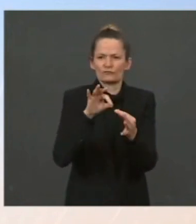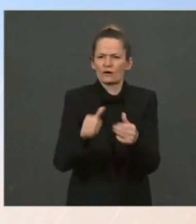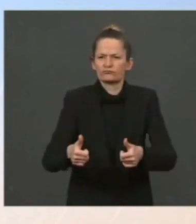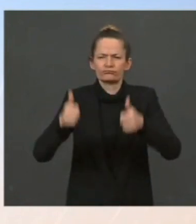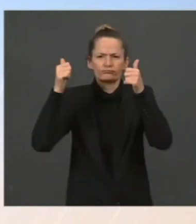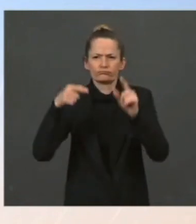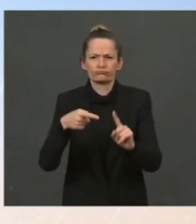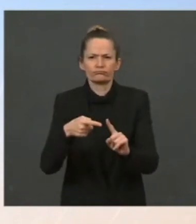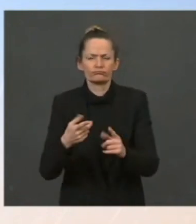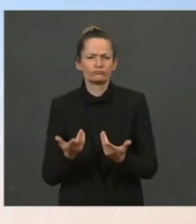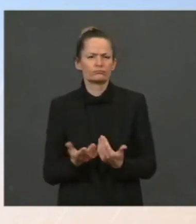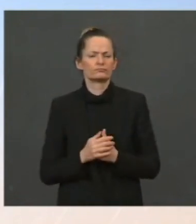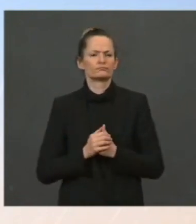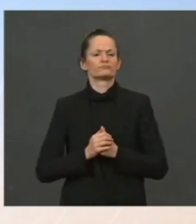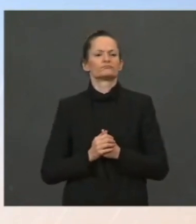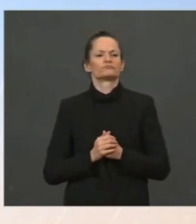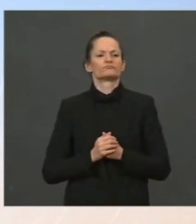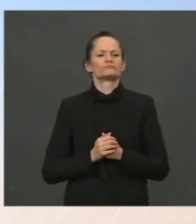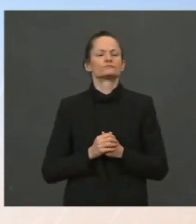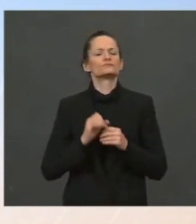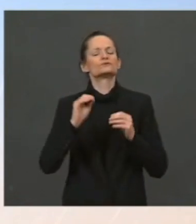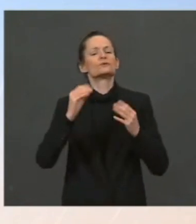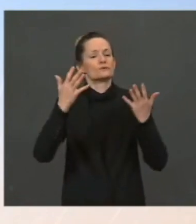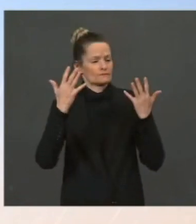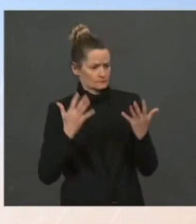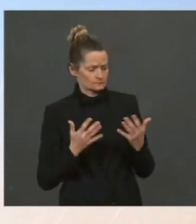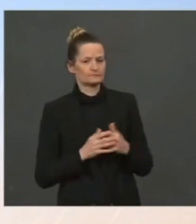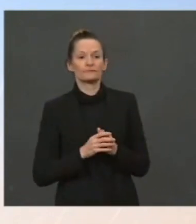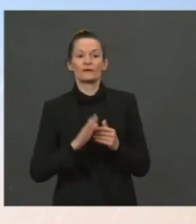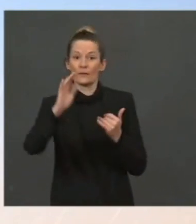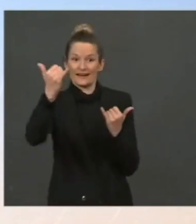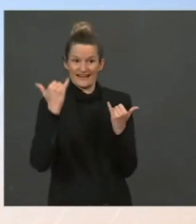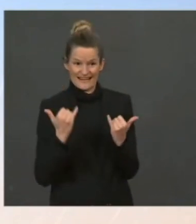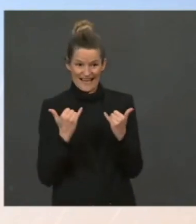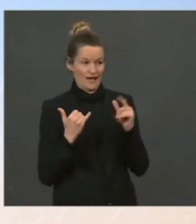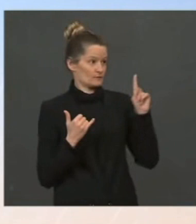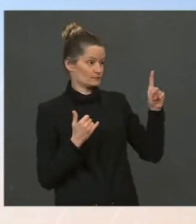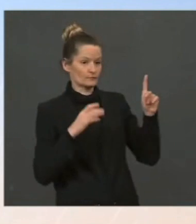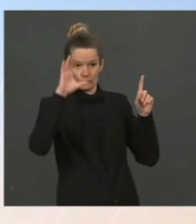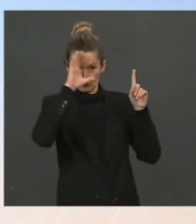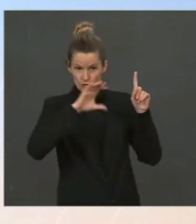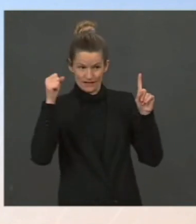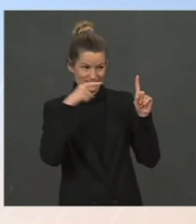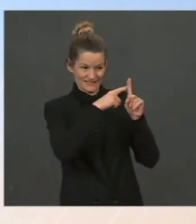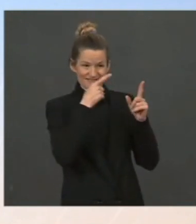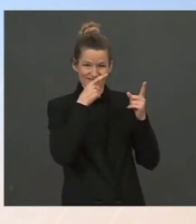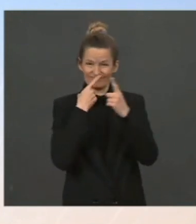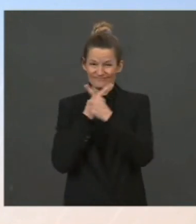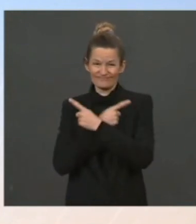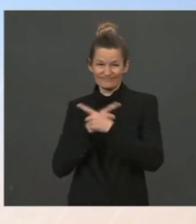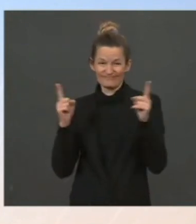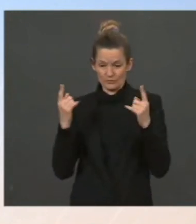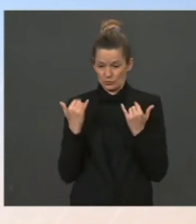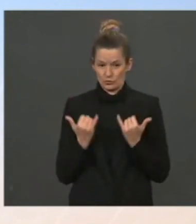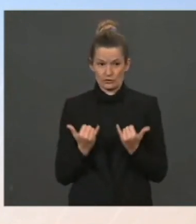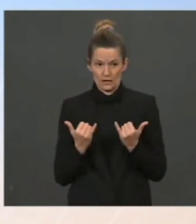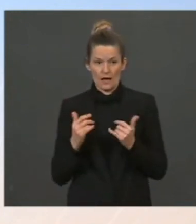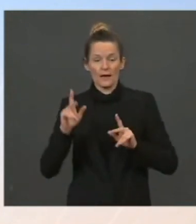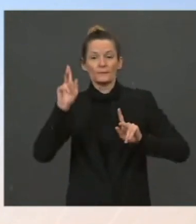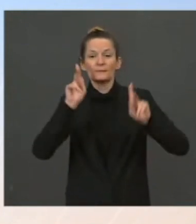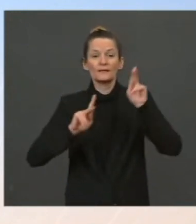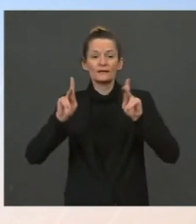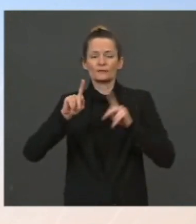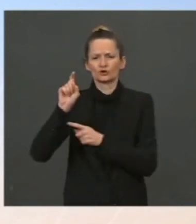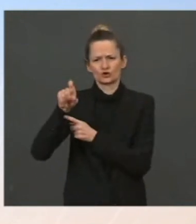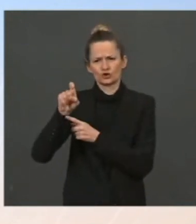today, people would be paying about 30 cents less per gallon at the pump based upon the differential between